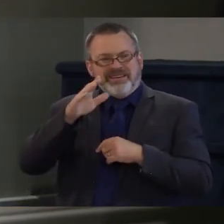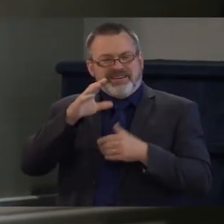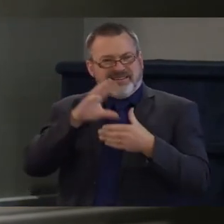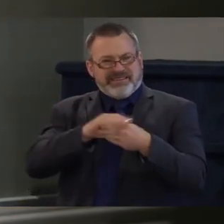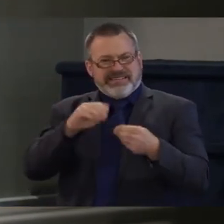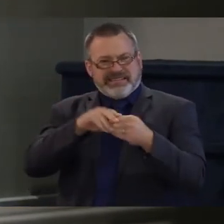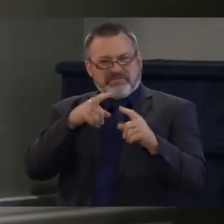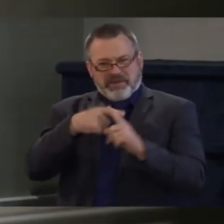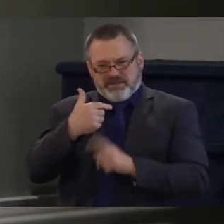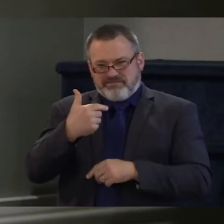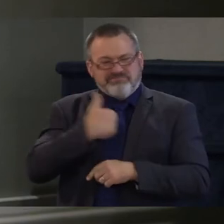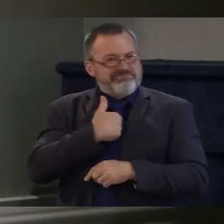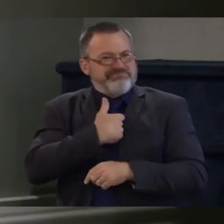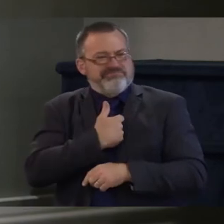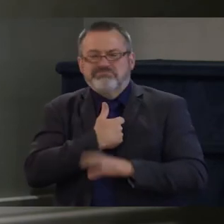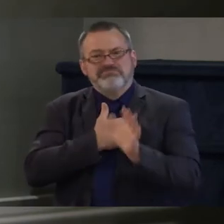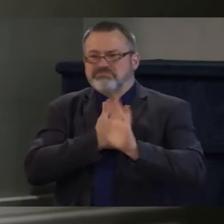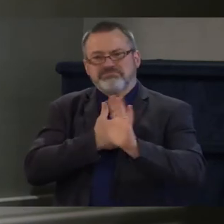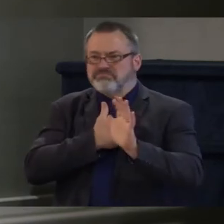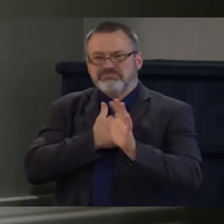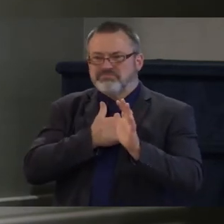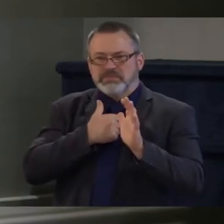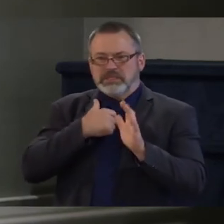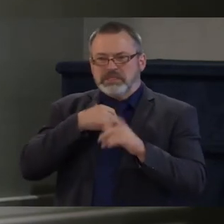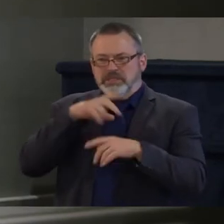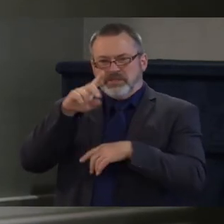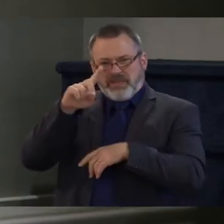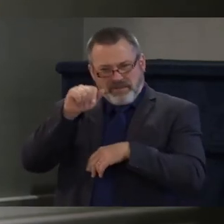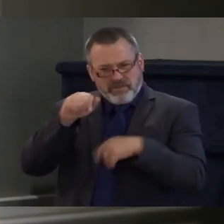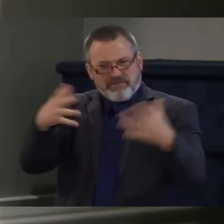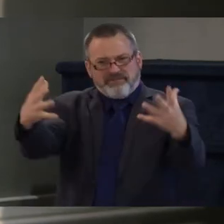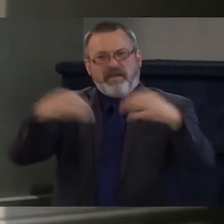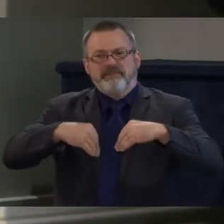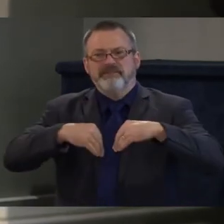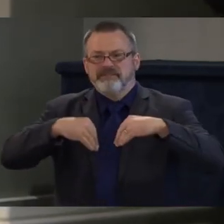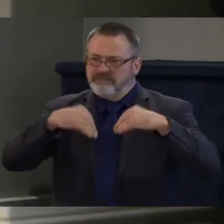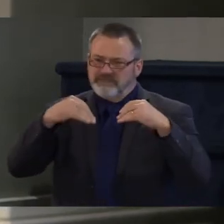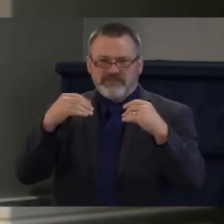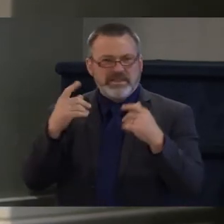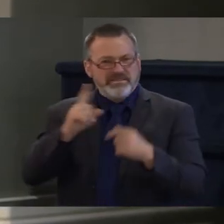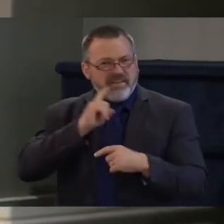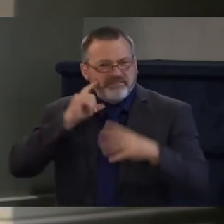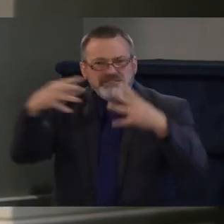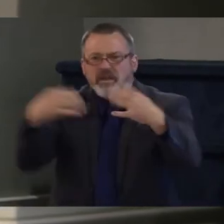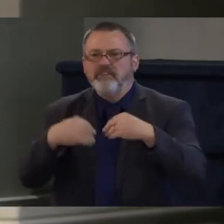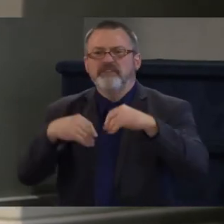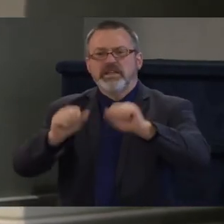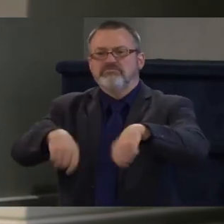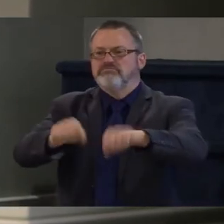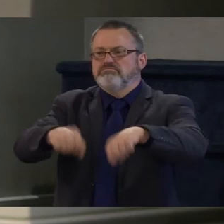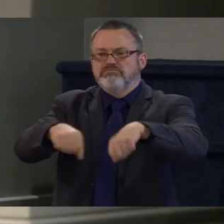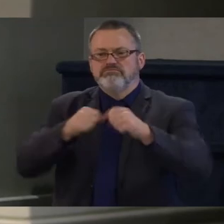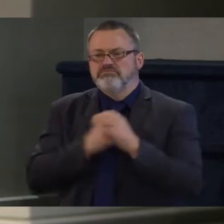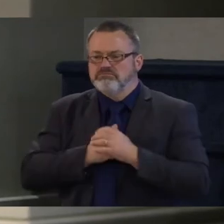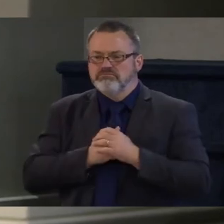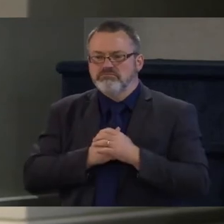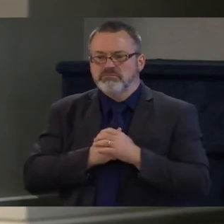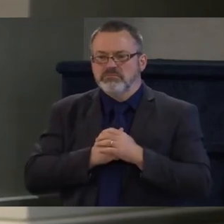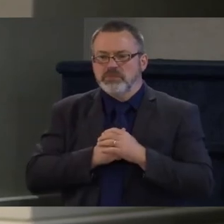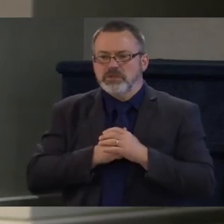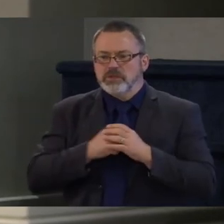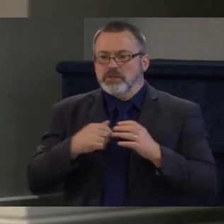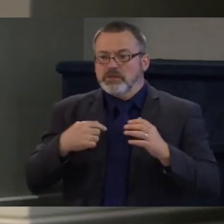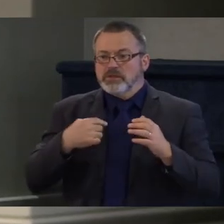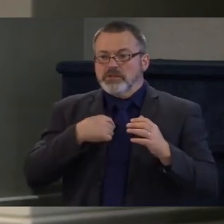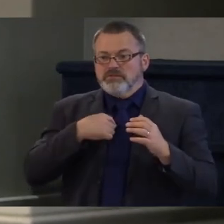that we don't speak about vermonters we speak with vermonters and that starts with some of the work i've done as lieutenant